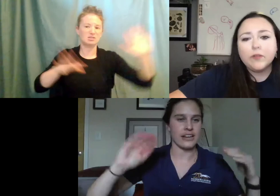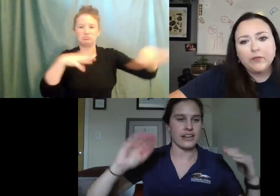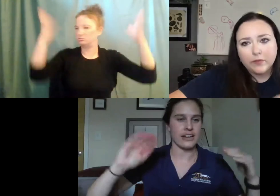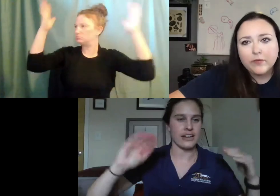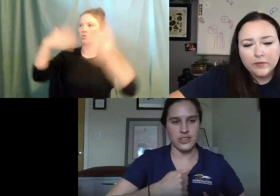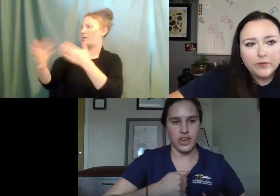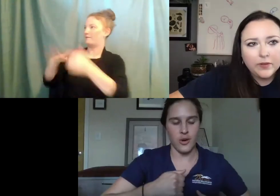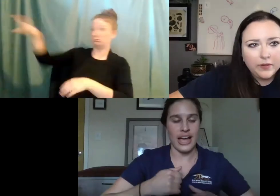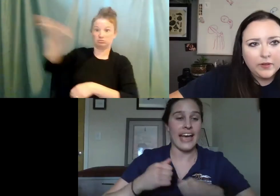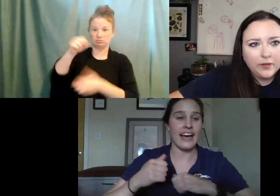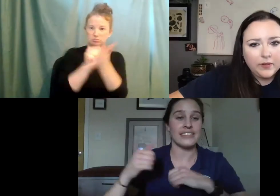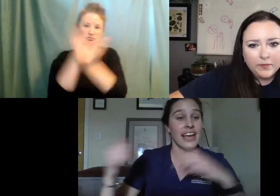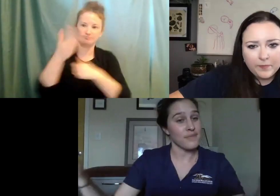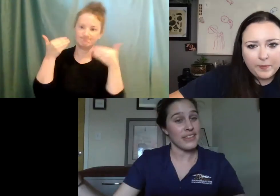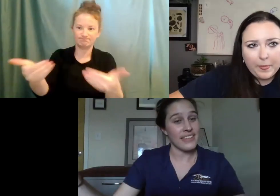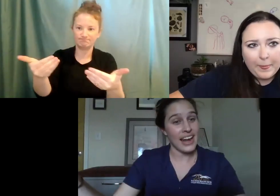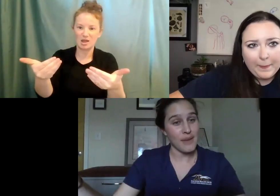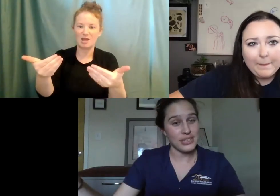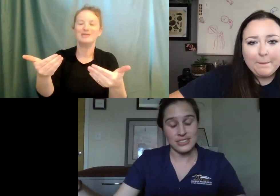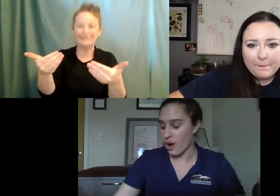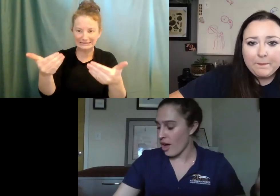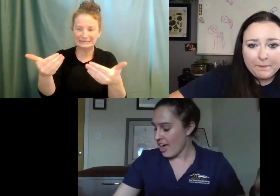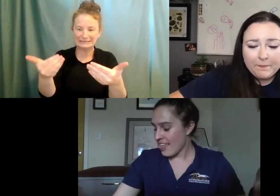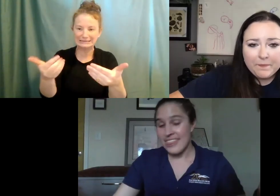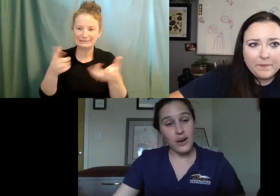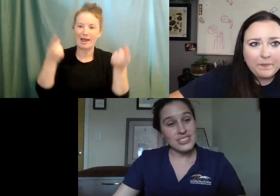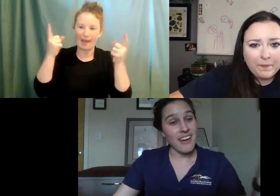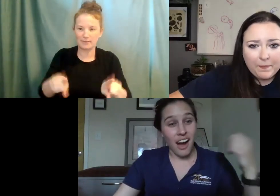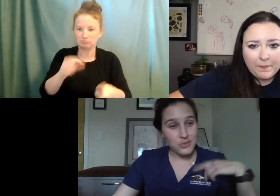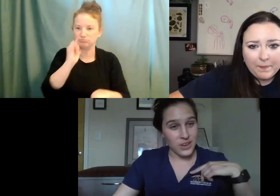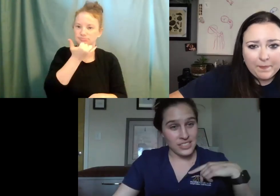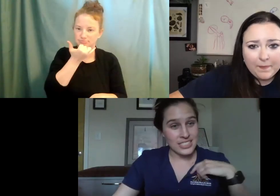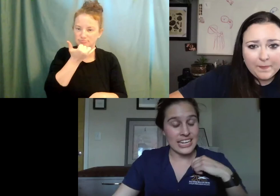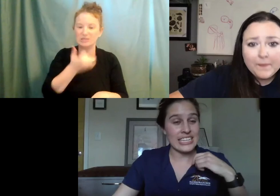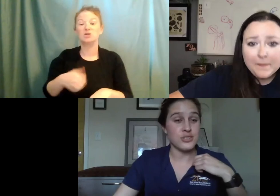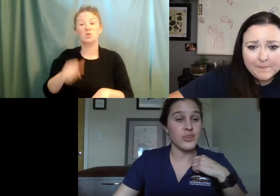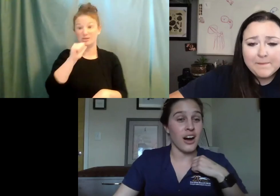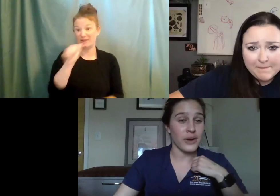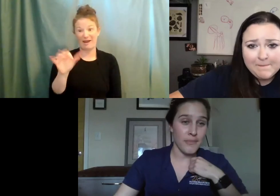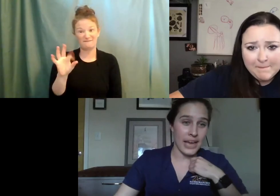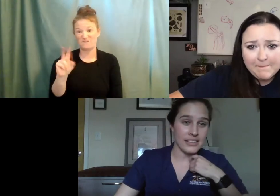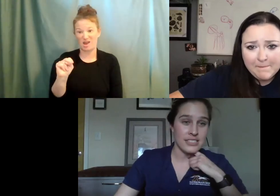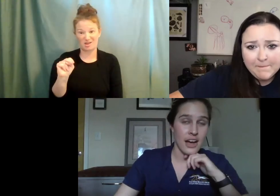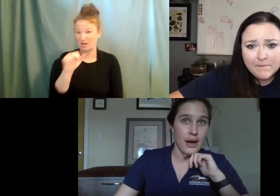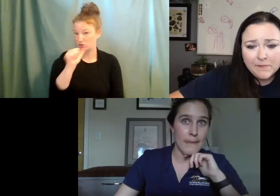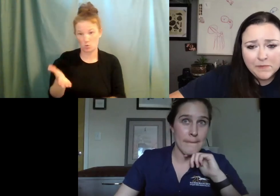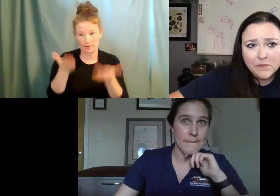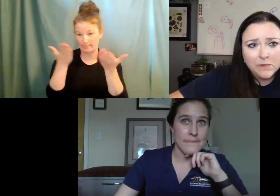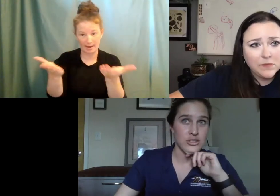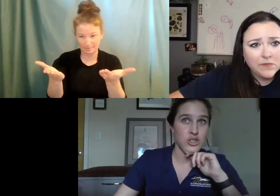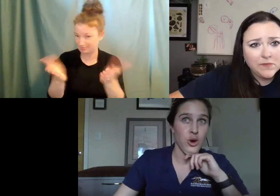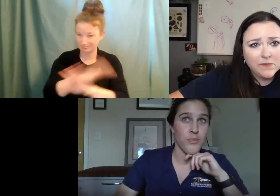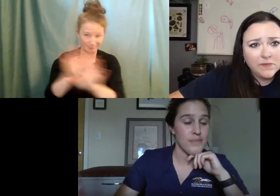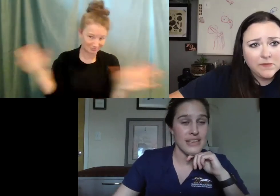and this crate. Let's go. And yeah. And then that happened. So that was not fun. 10 out of 10 do not recommend. Um,